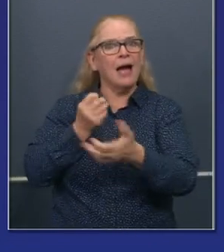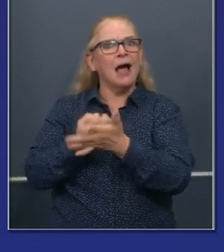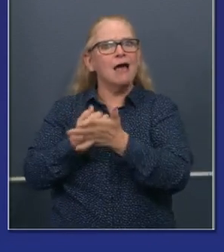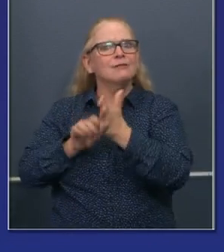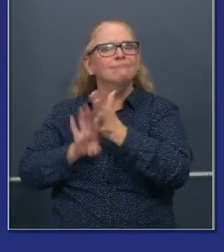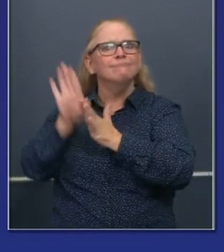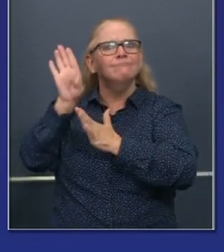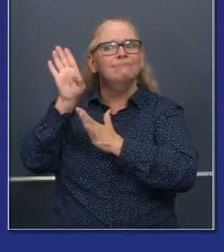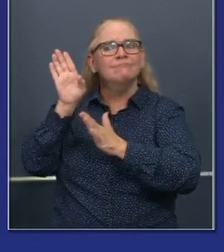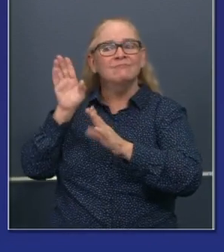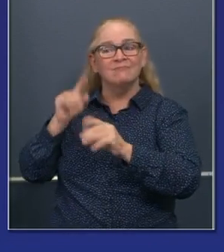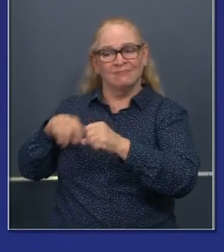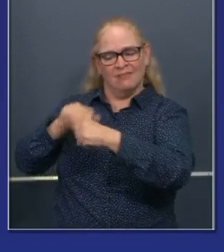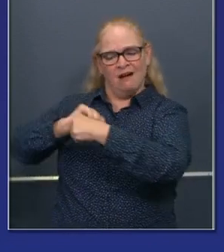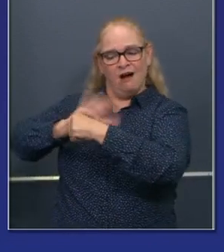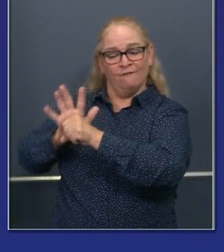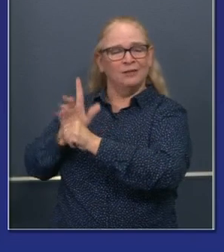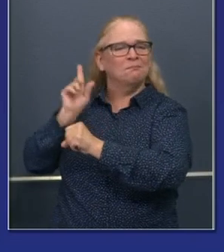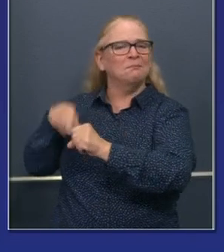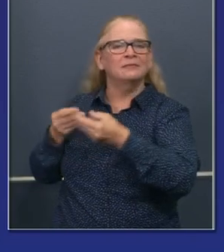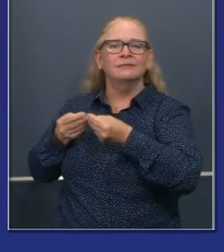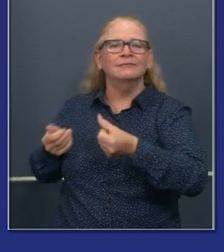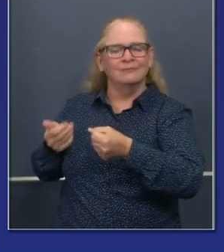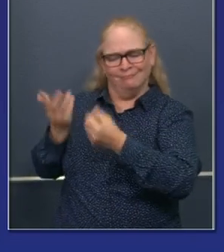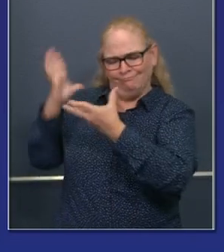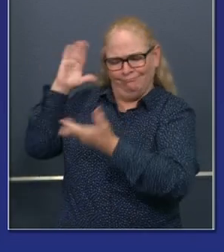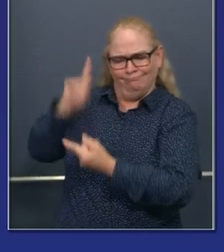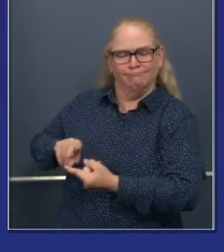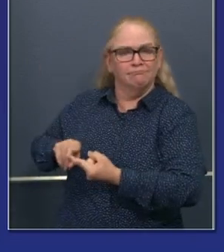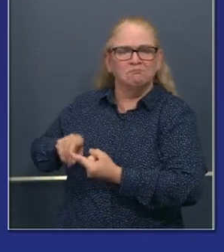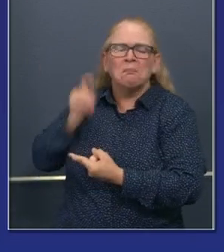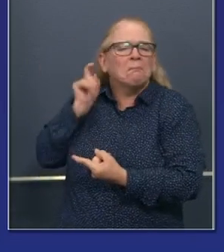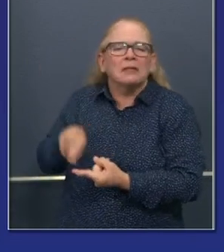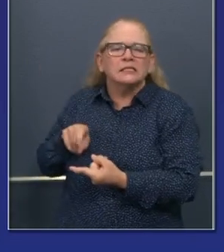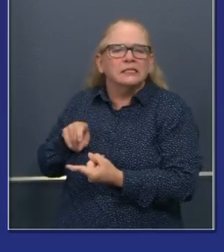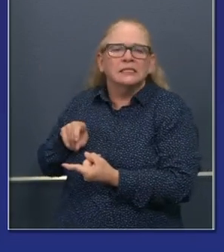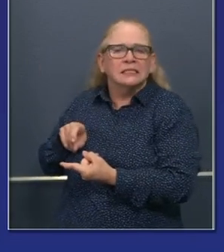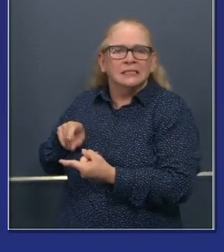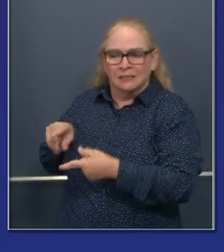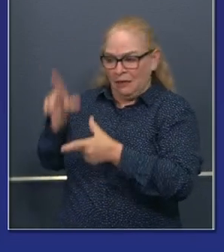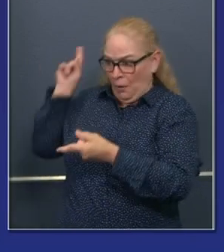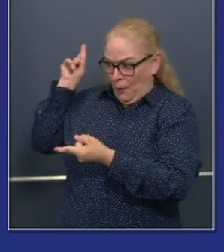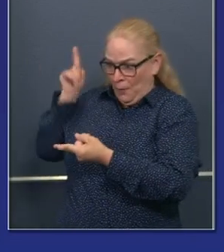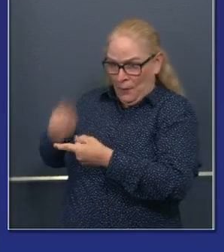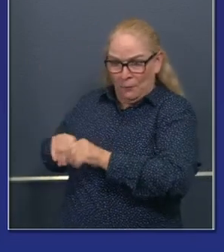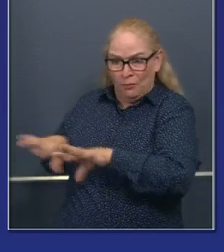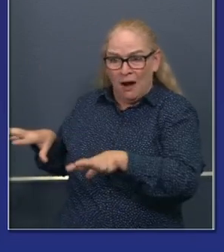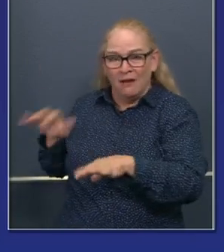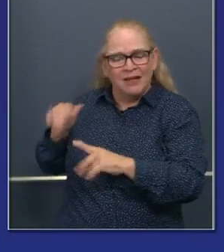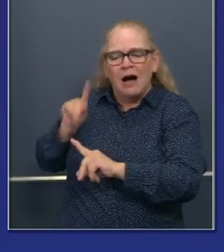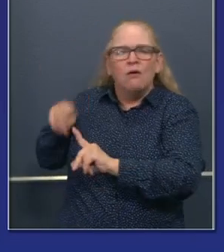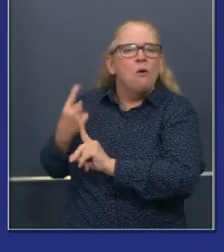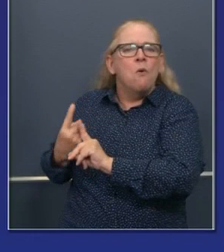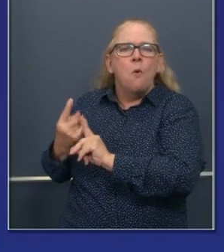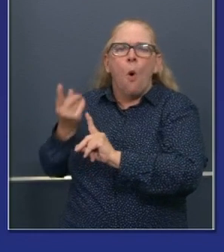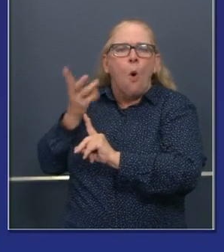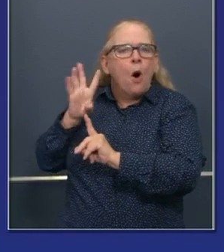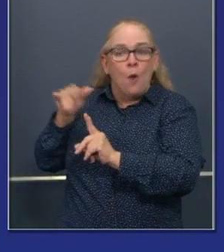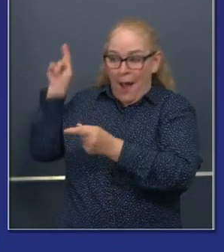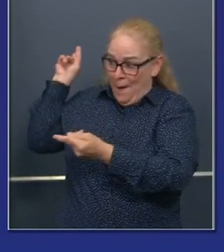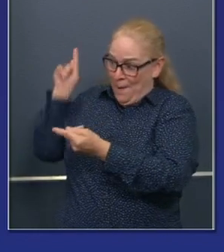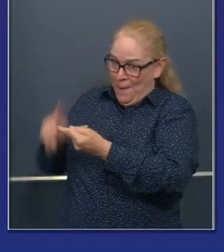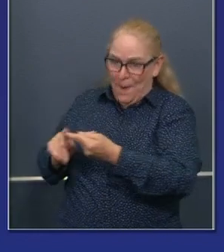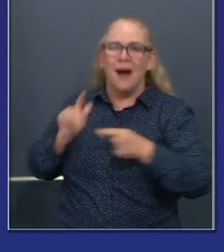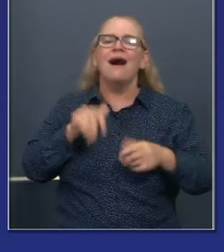to do everything in our power to mitigate the spread of COVID-19. That's foundational. I don't think there is fundamentally anything